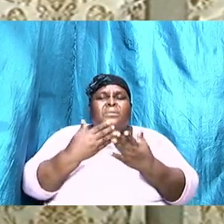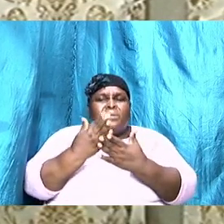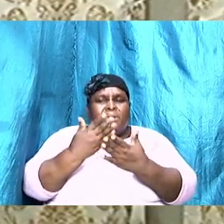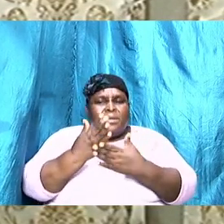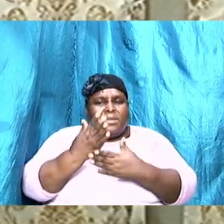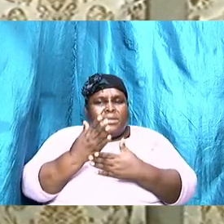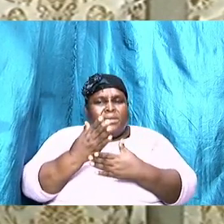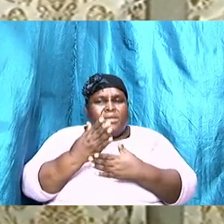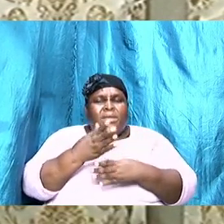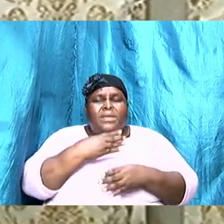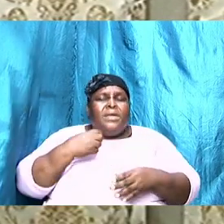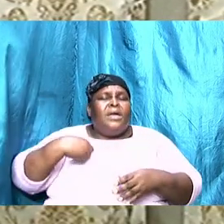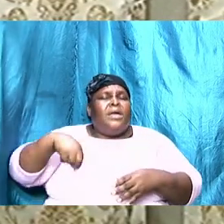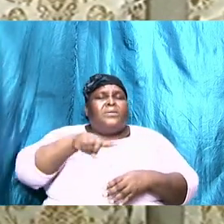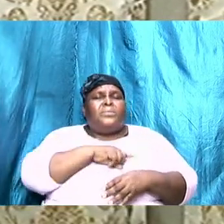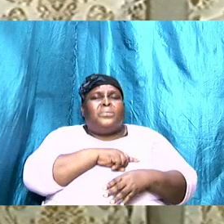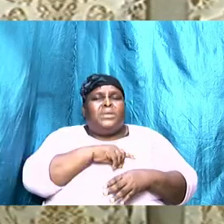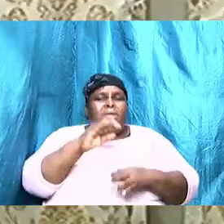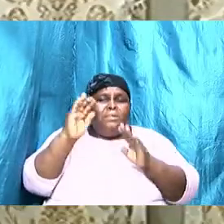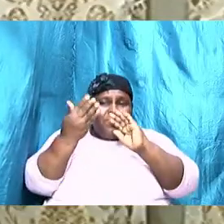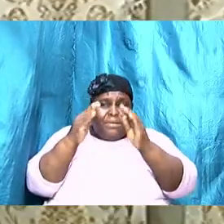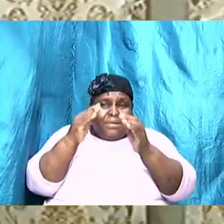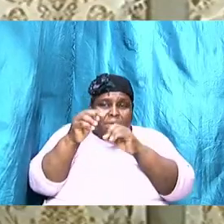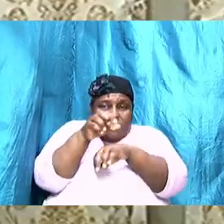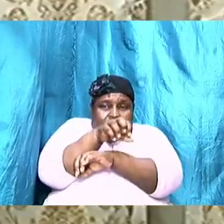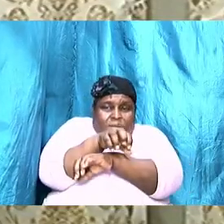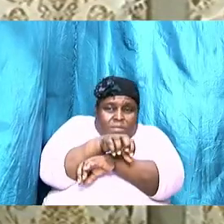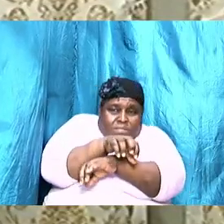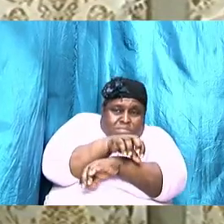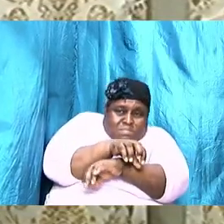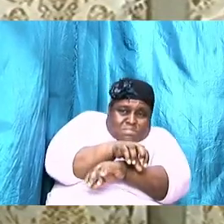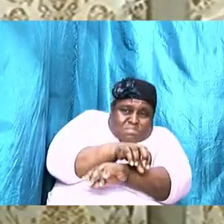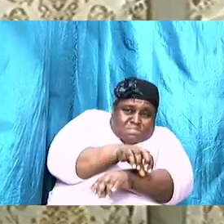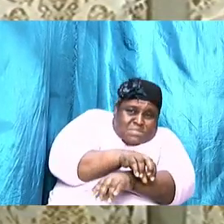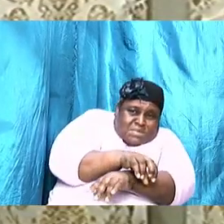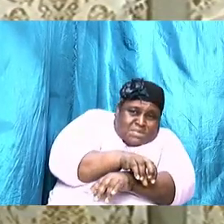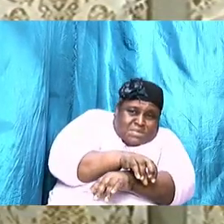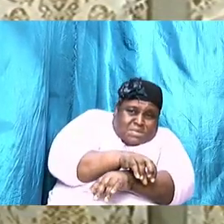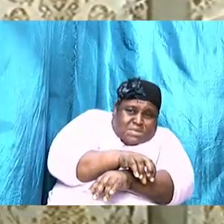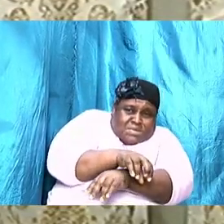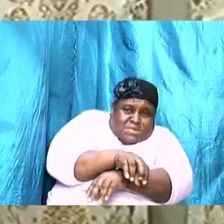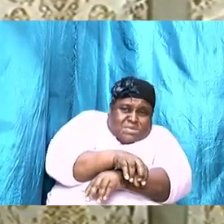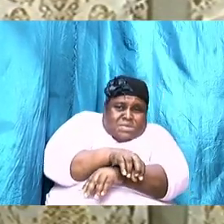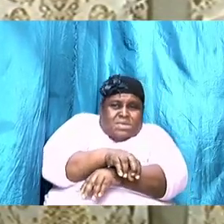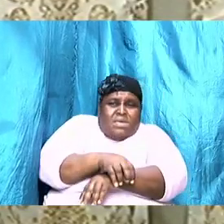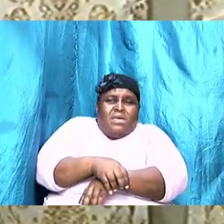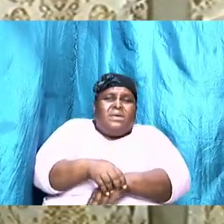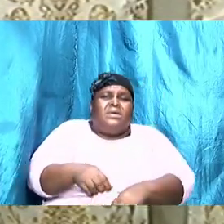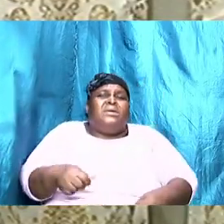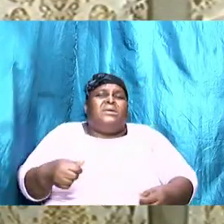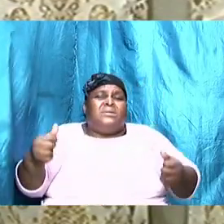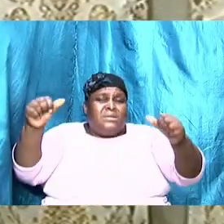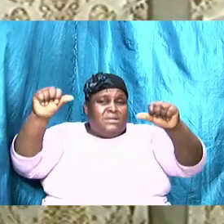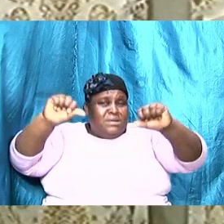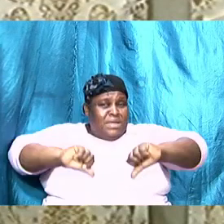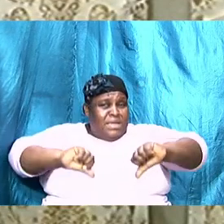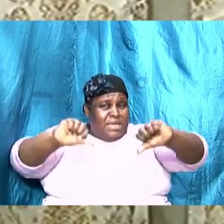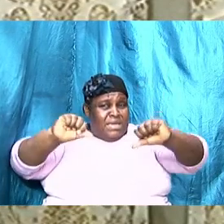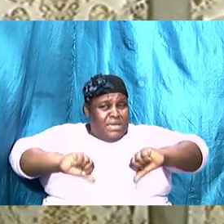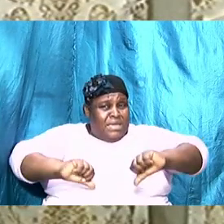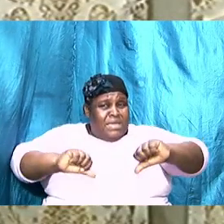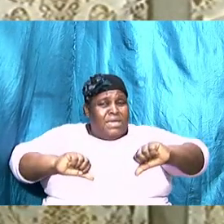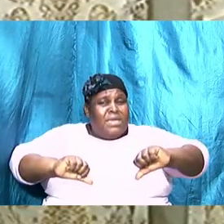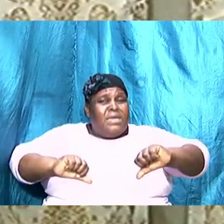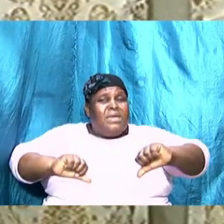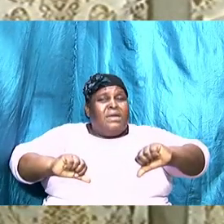infidels an infidel is someone who denies a particular religion especially the religion